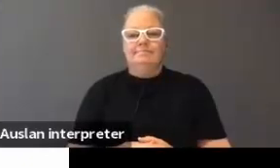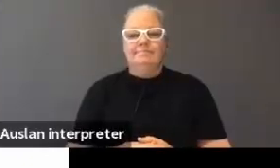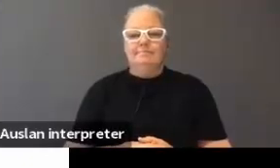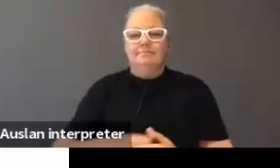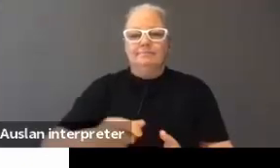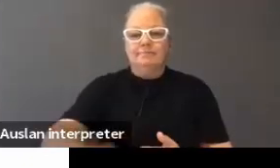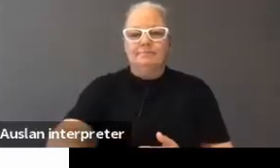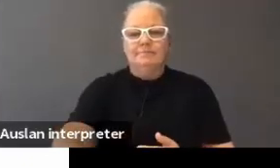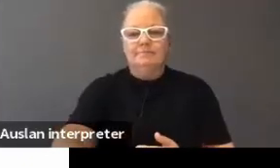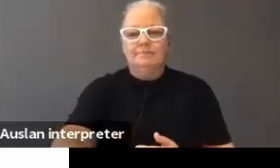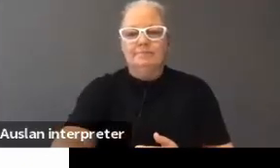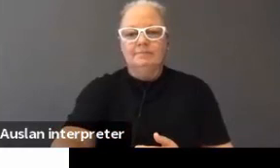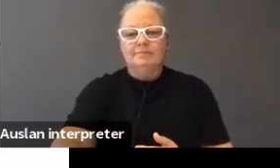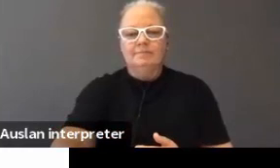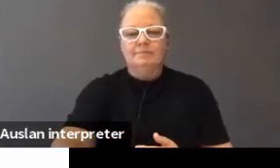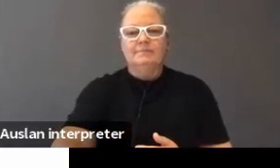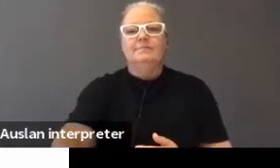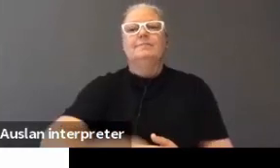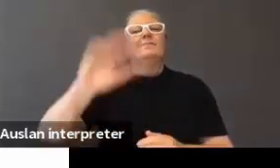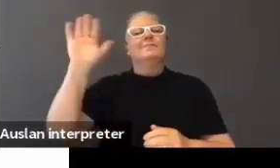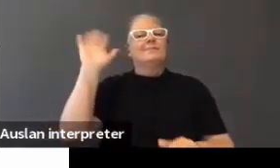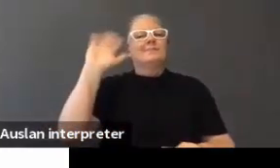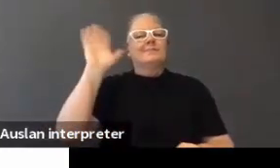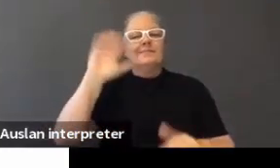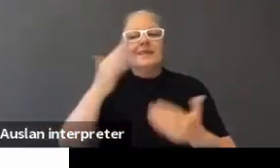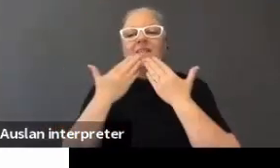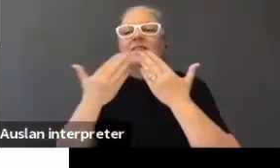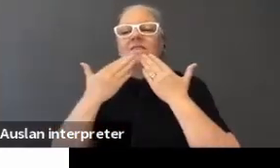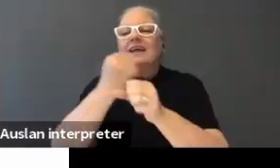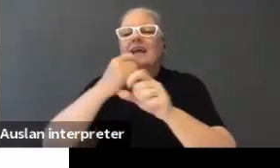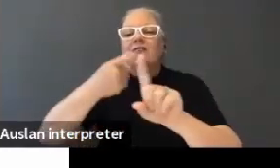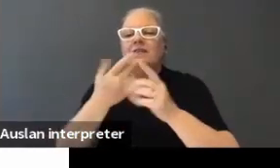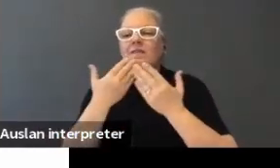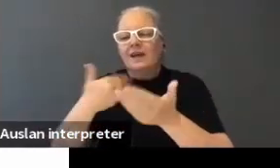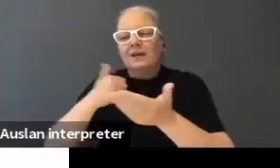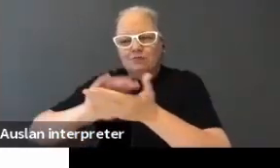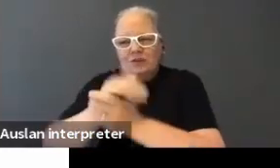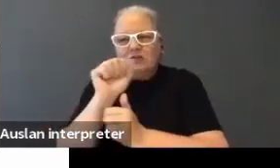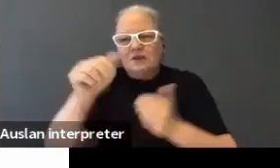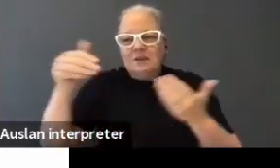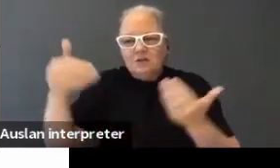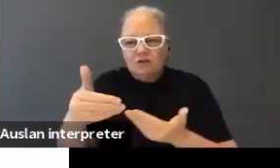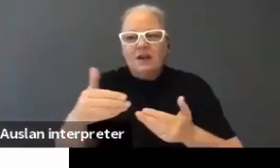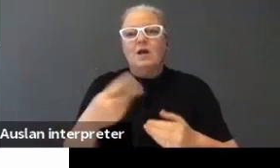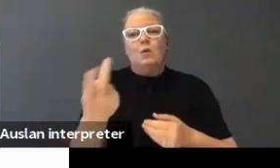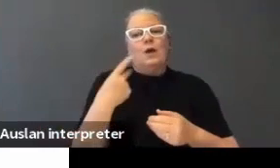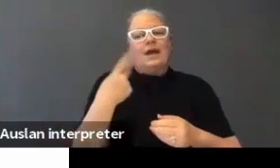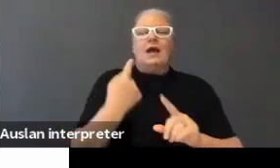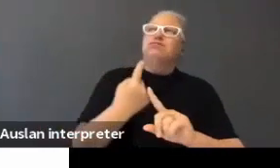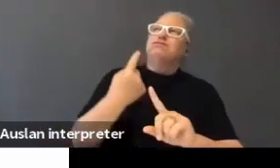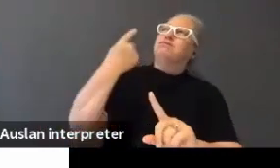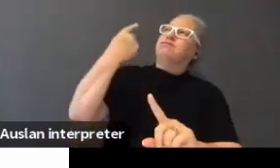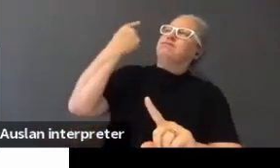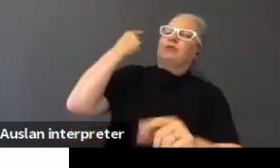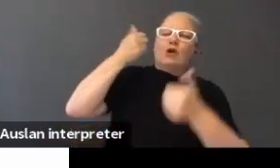Hi. Thanks, Gary. appreciate that very much. Yes, we go back a long way. I probably,